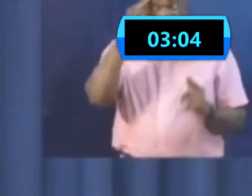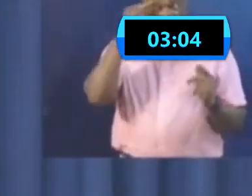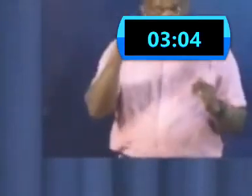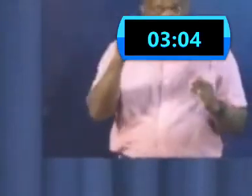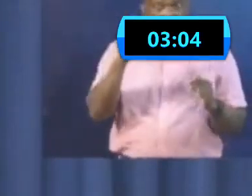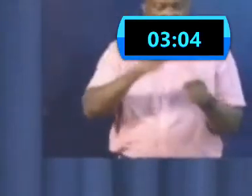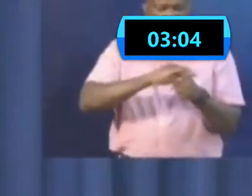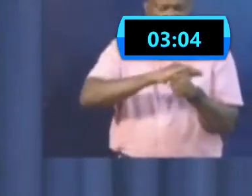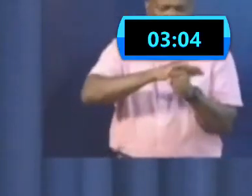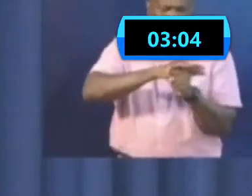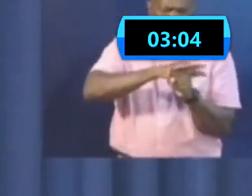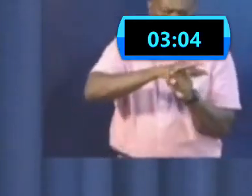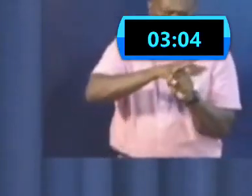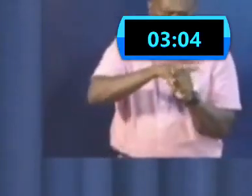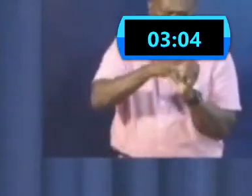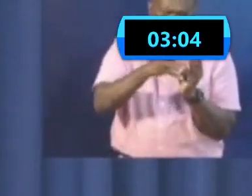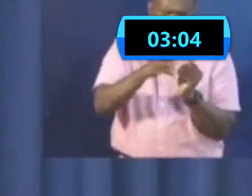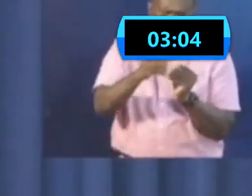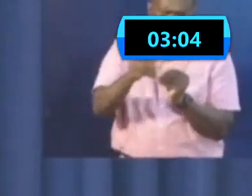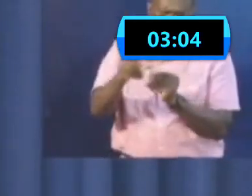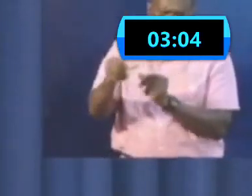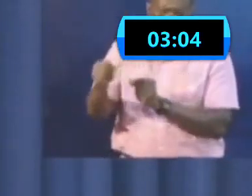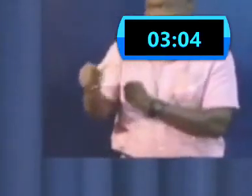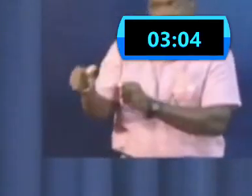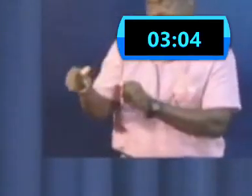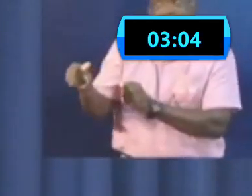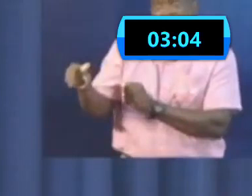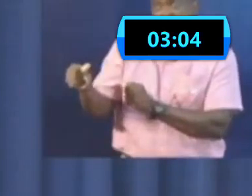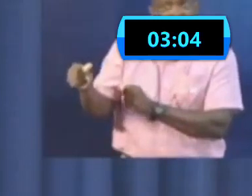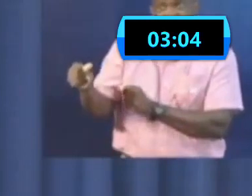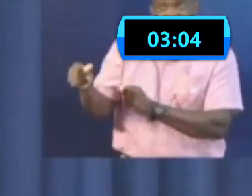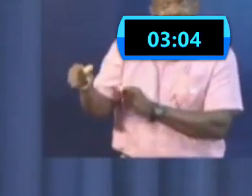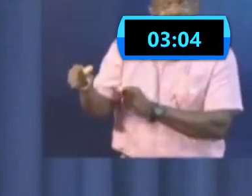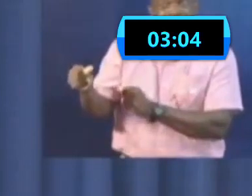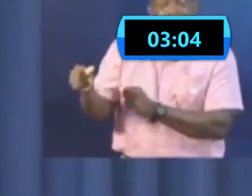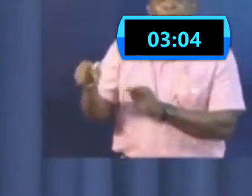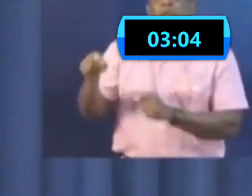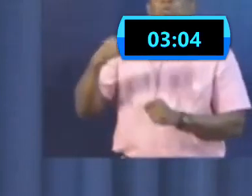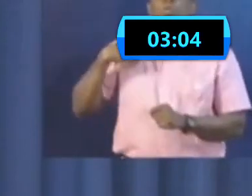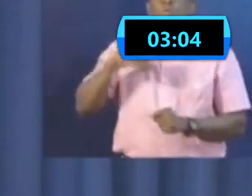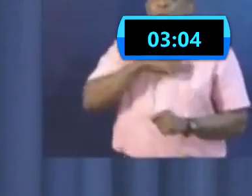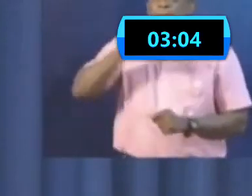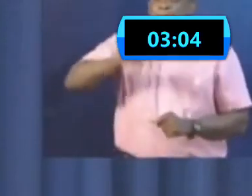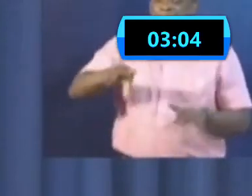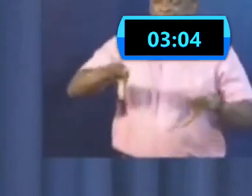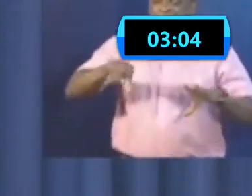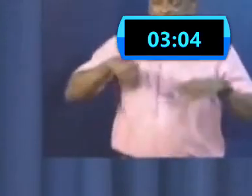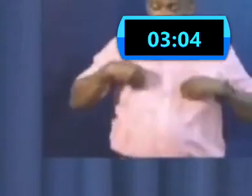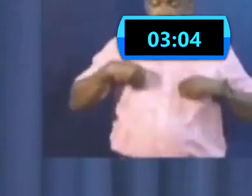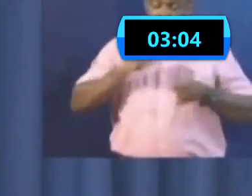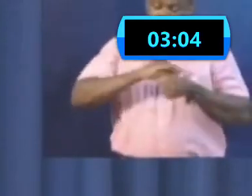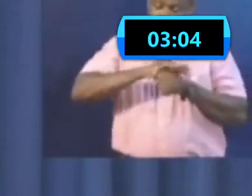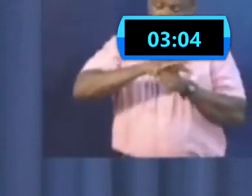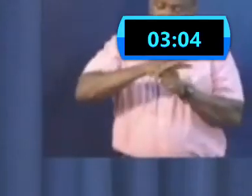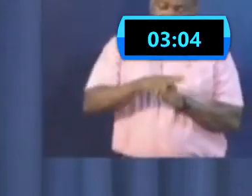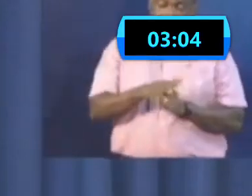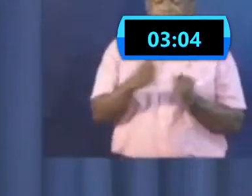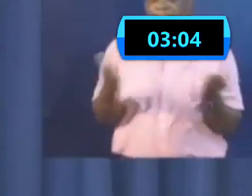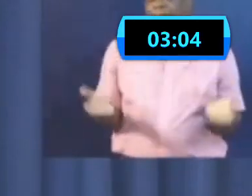One of the realities that we are facing now as human beings is that this virus has joined us on this planet